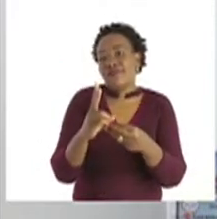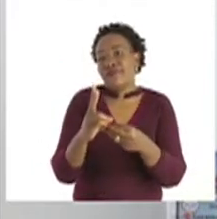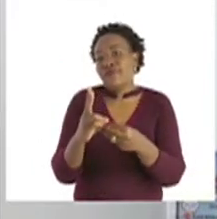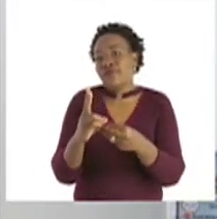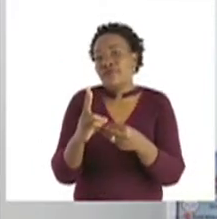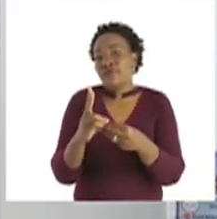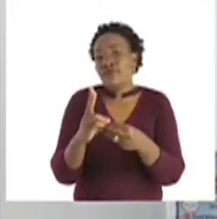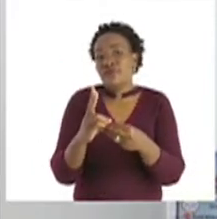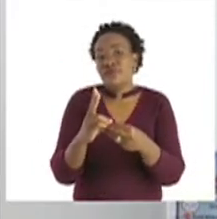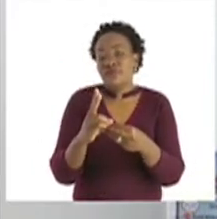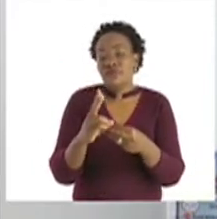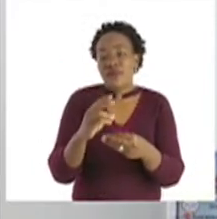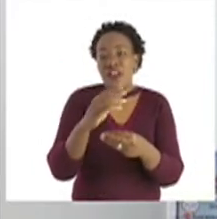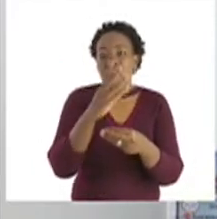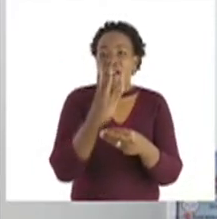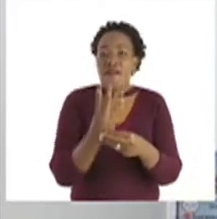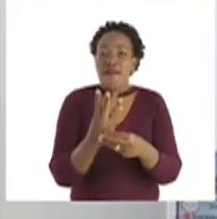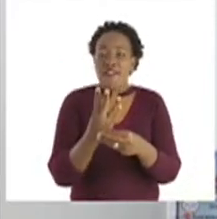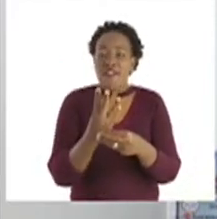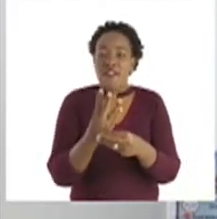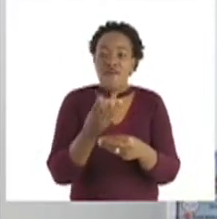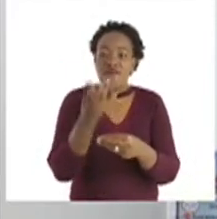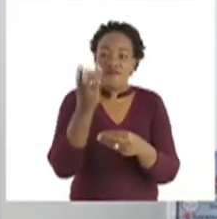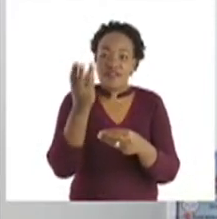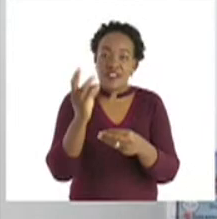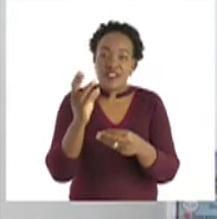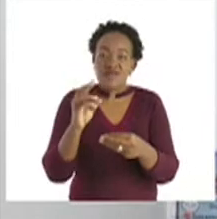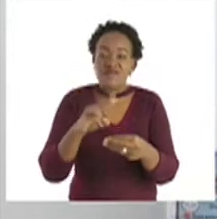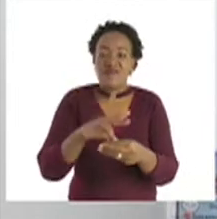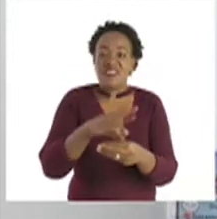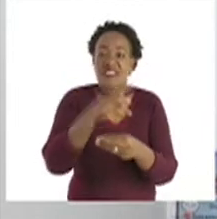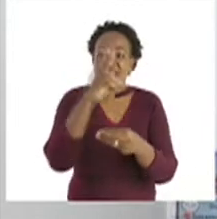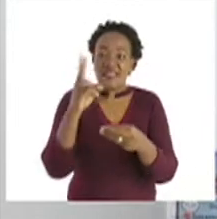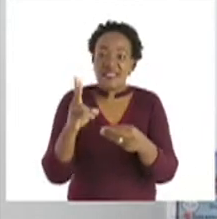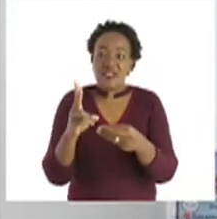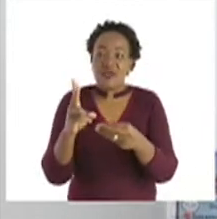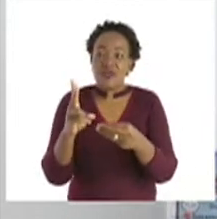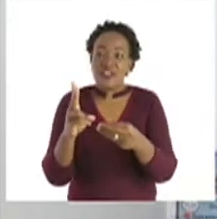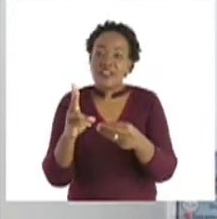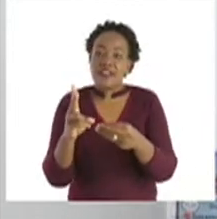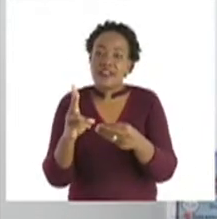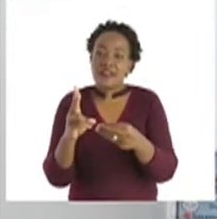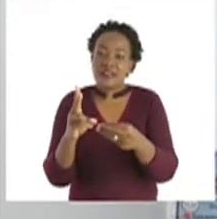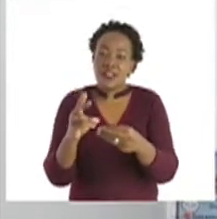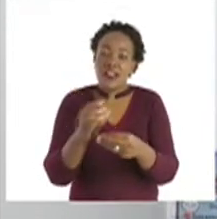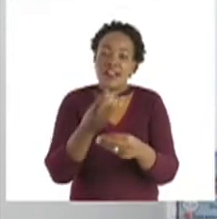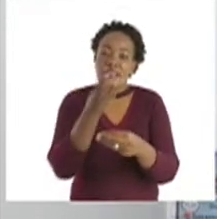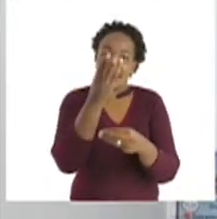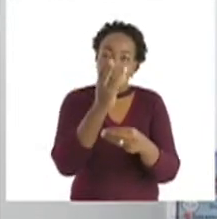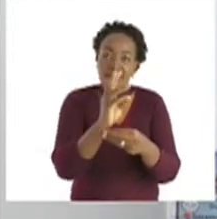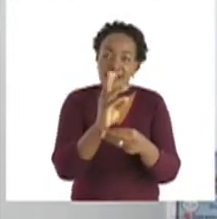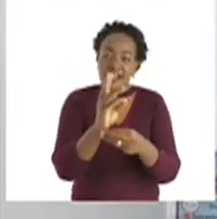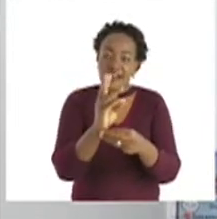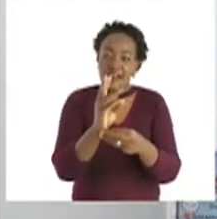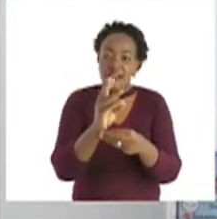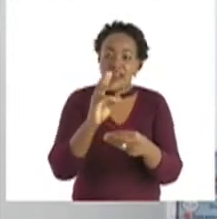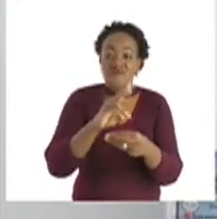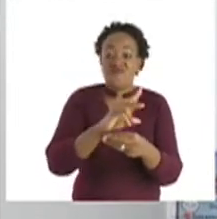4 to 6 is plus 2. 6 to 8 is plus